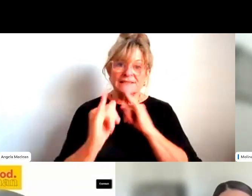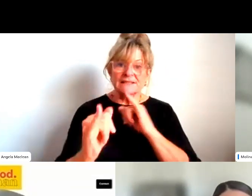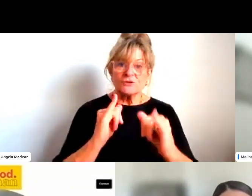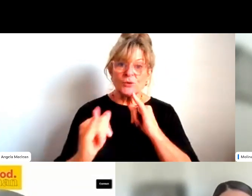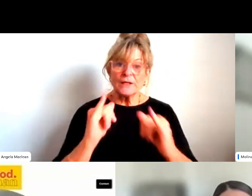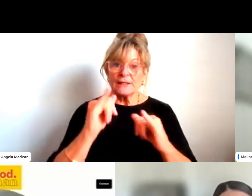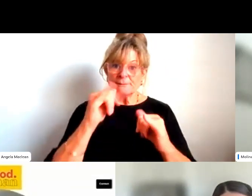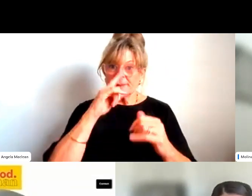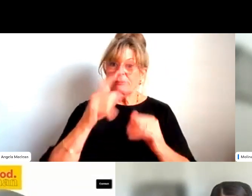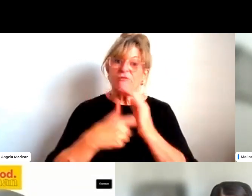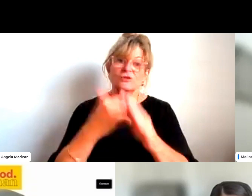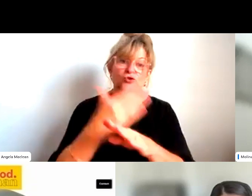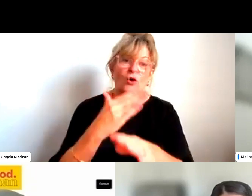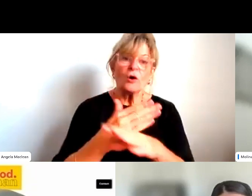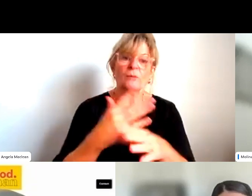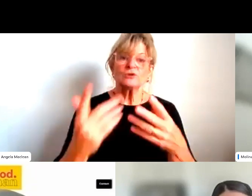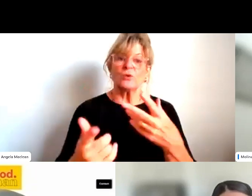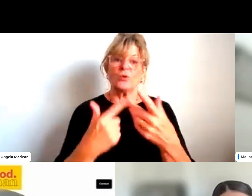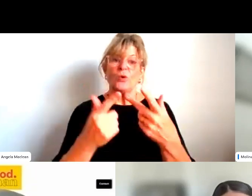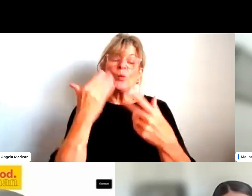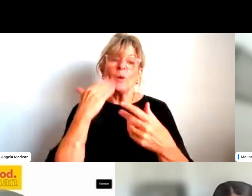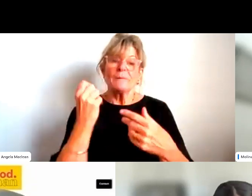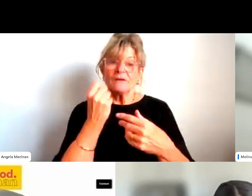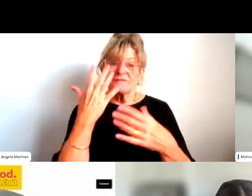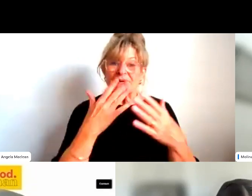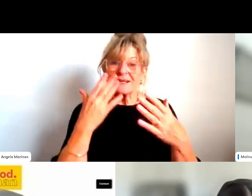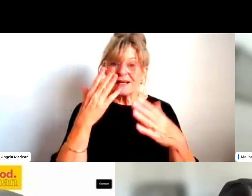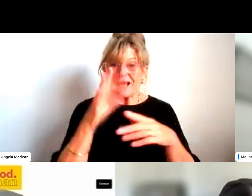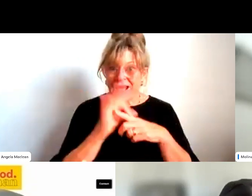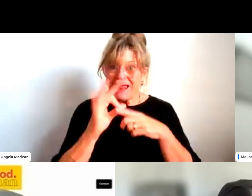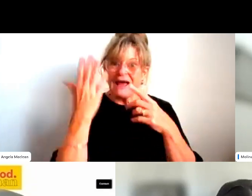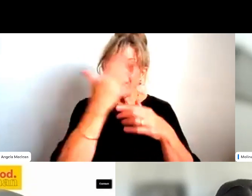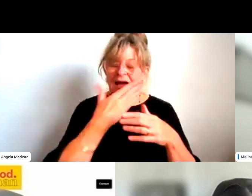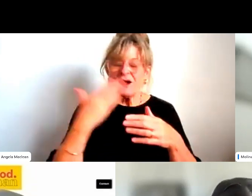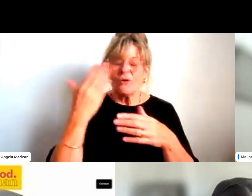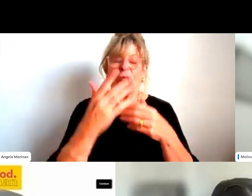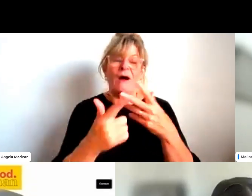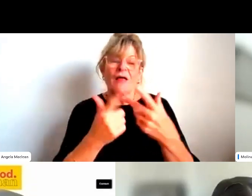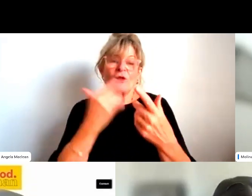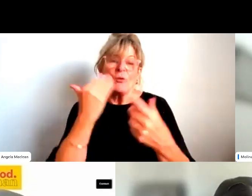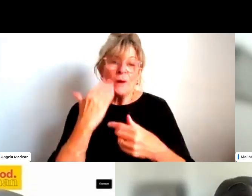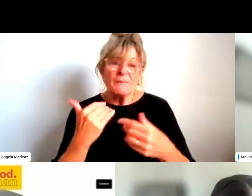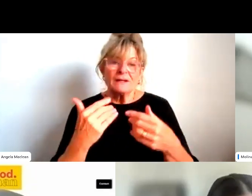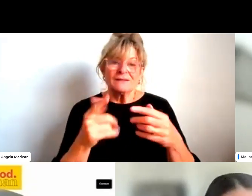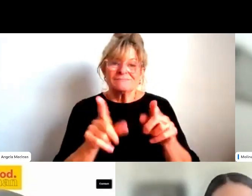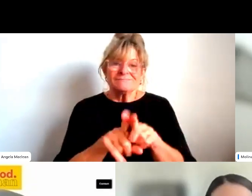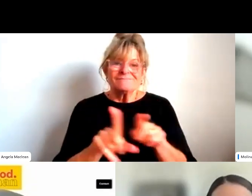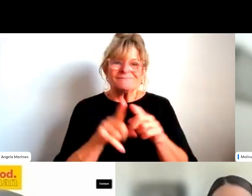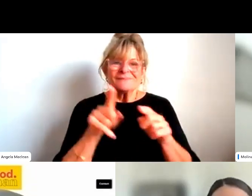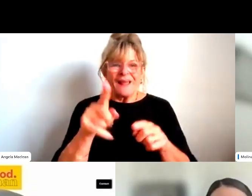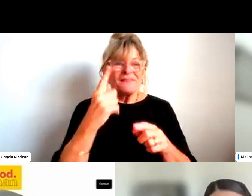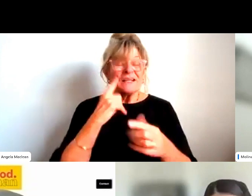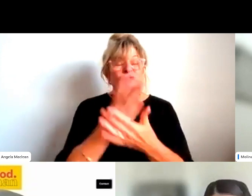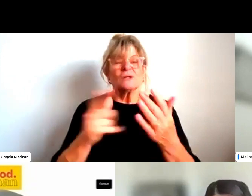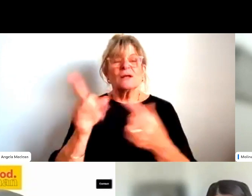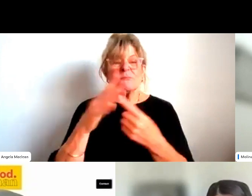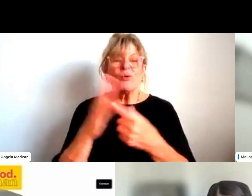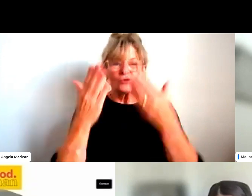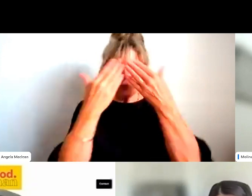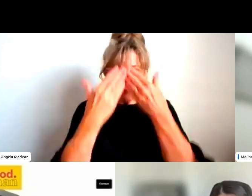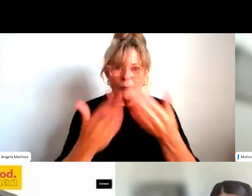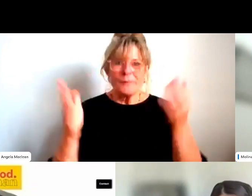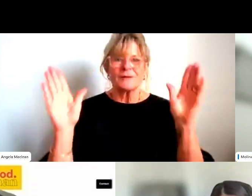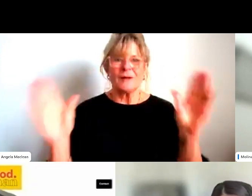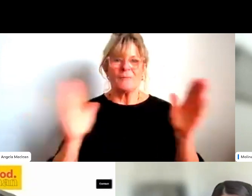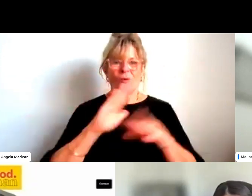another, you know, other women or women of color or people of color as well. Um, it also makes other others comfortable in coming into those leadership positions when they see